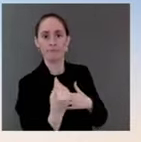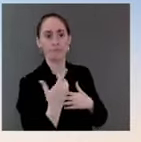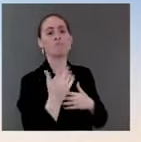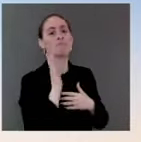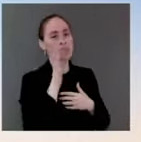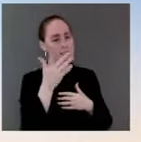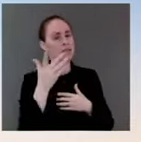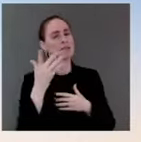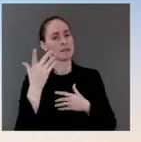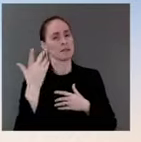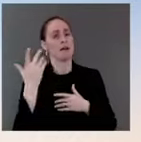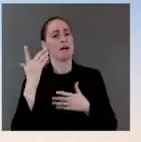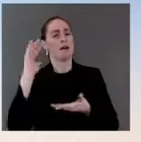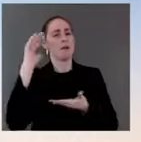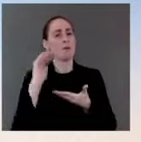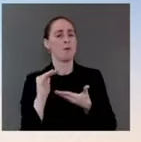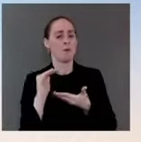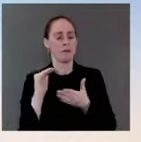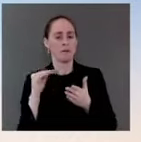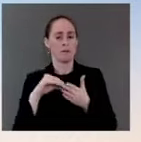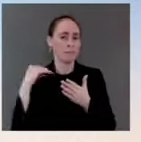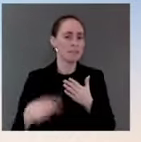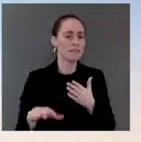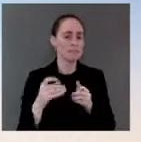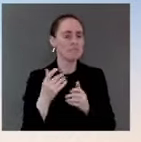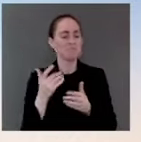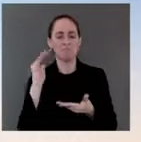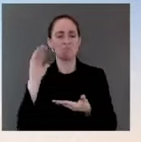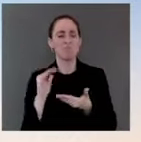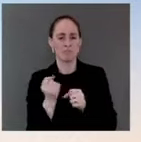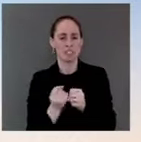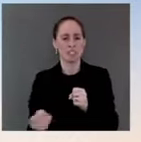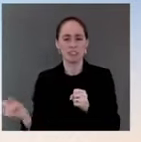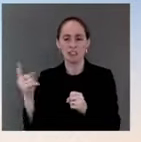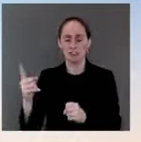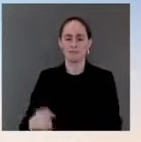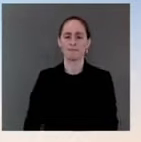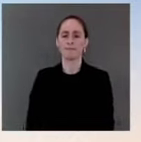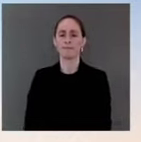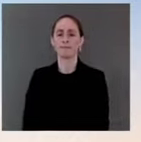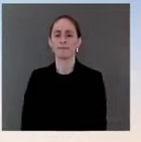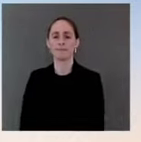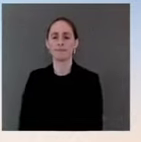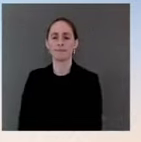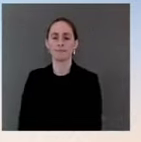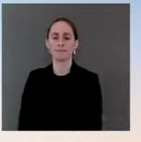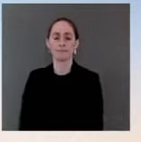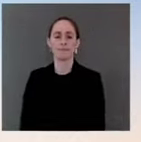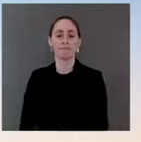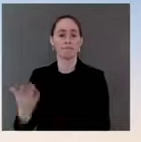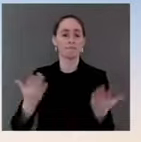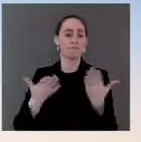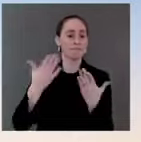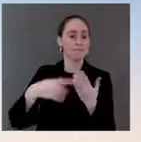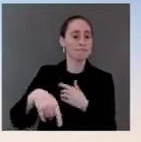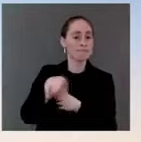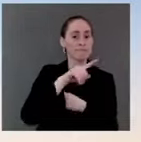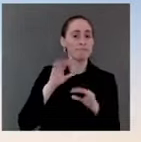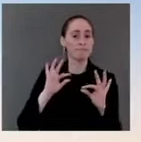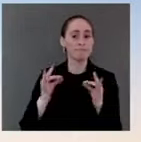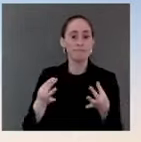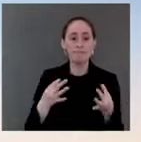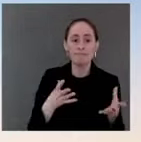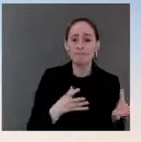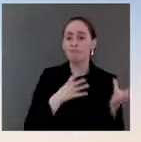like when they go to the store to buy some burgers for a barbecue, that we're working to go after meat conglomerates